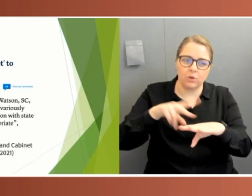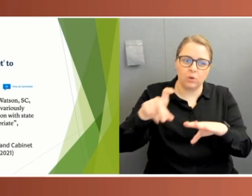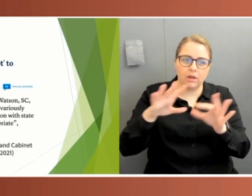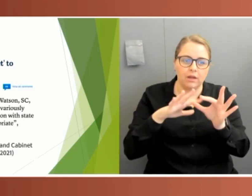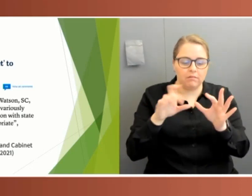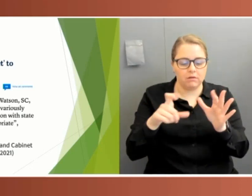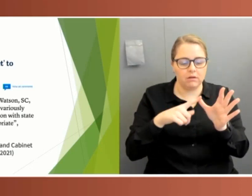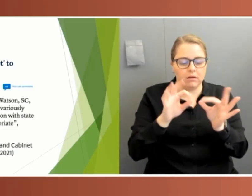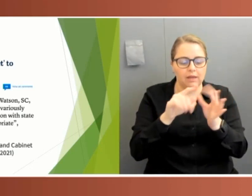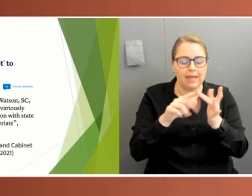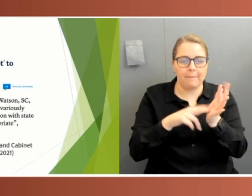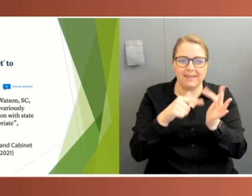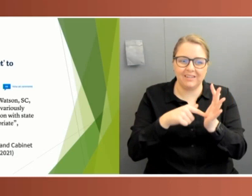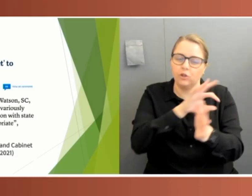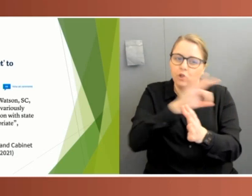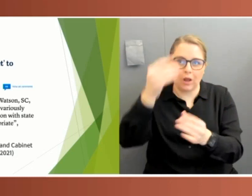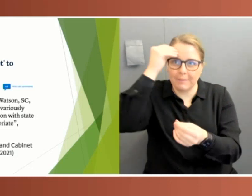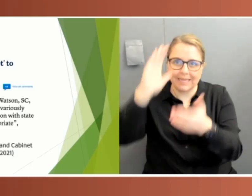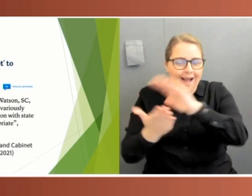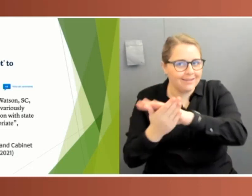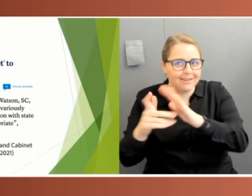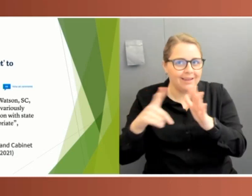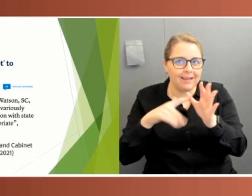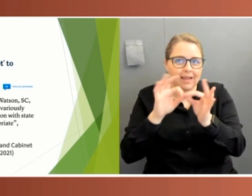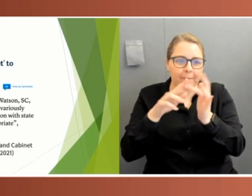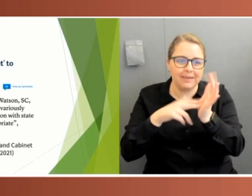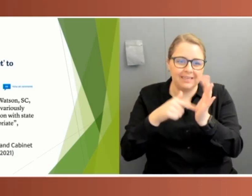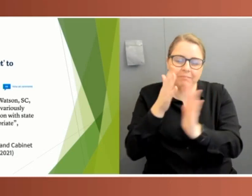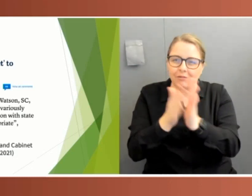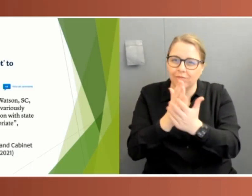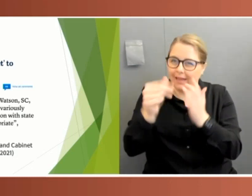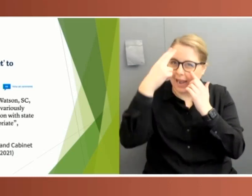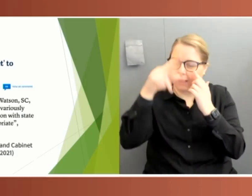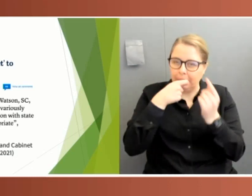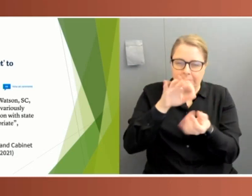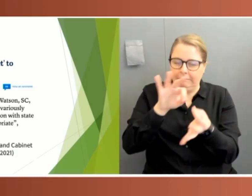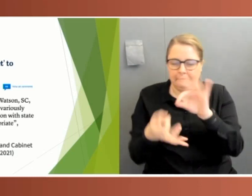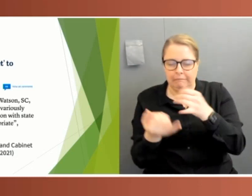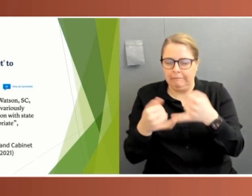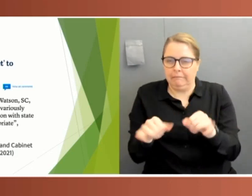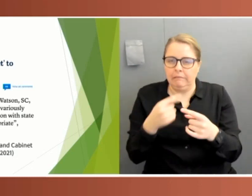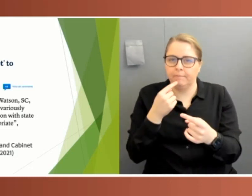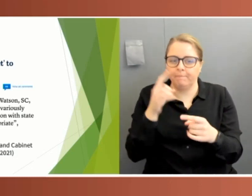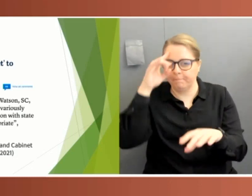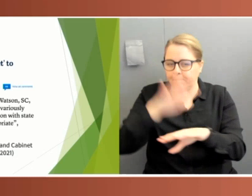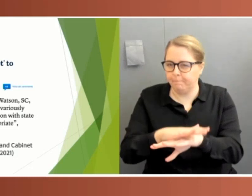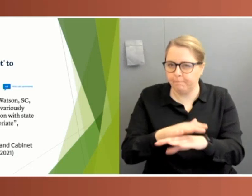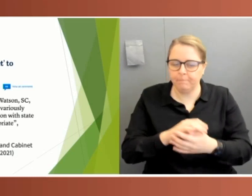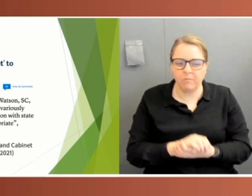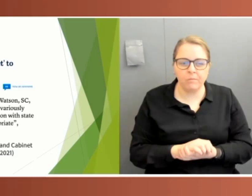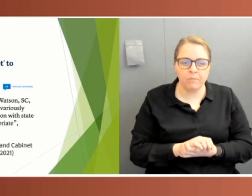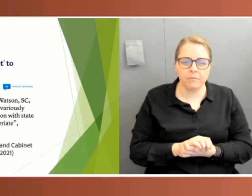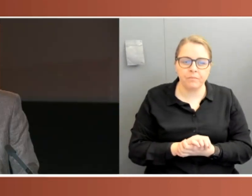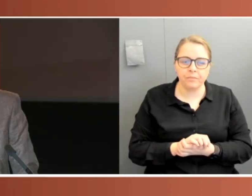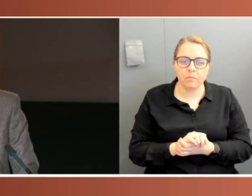Justice White explained that the mere use of the name National Cabinet does not of itself have the effect of making a group of persons using the name a committee of the Cabinet.